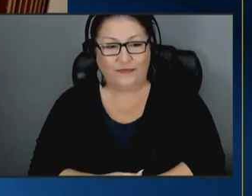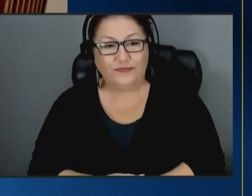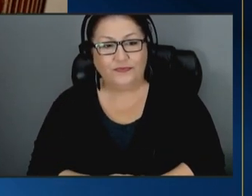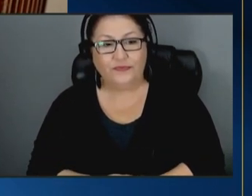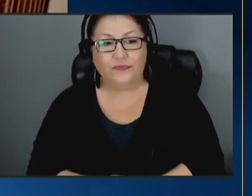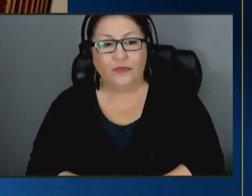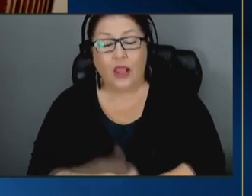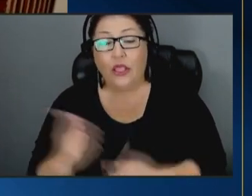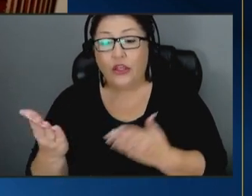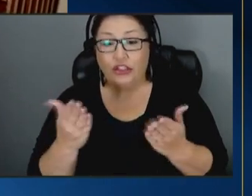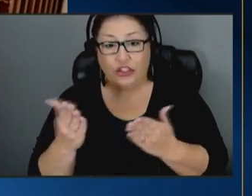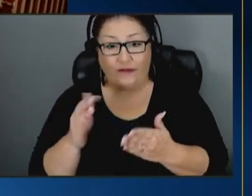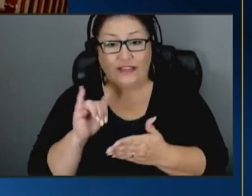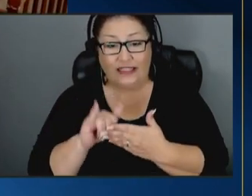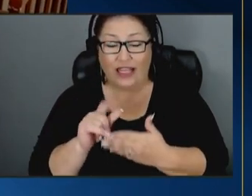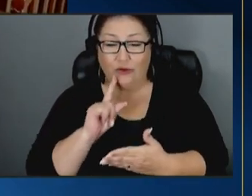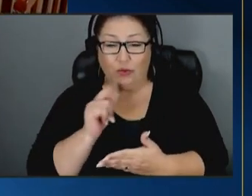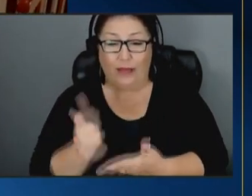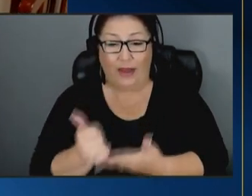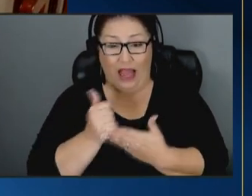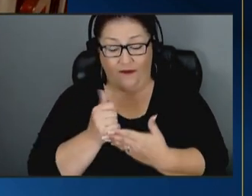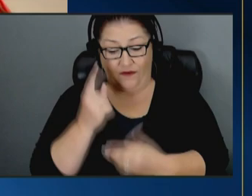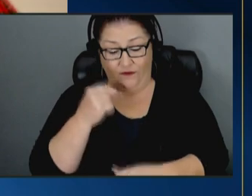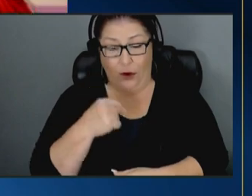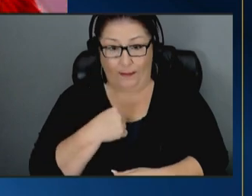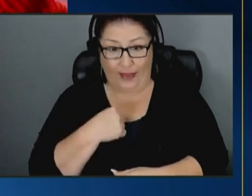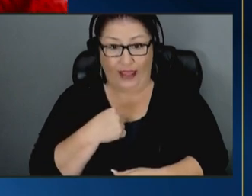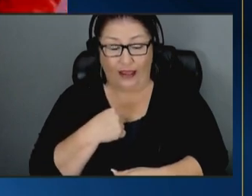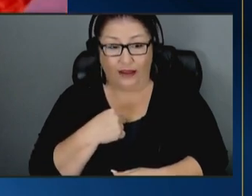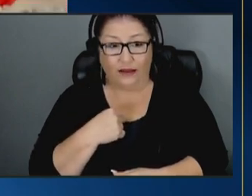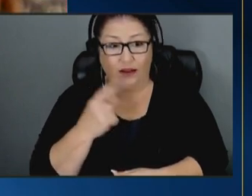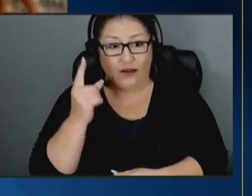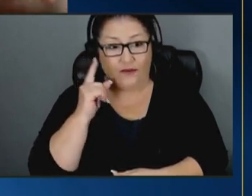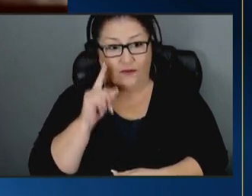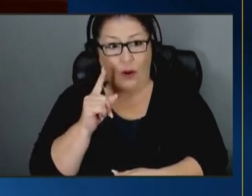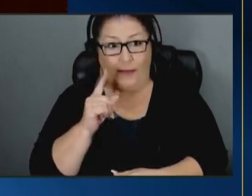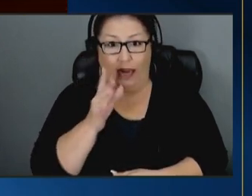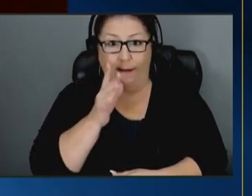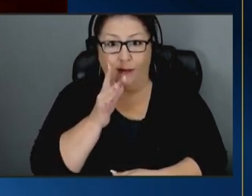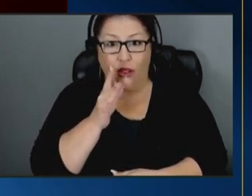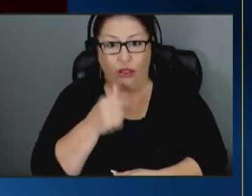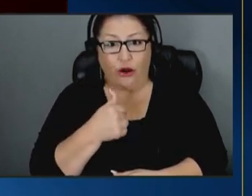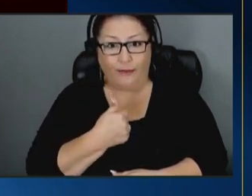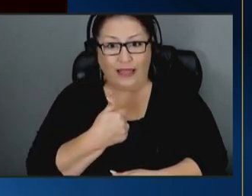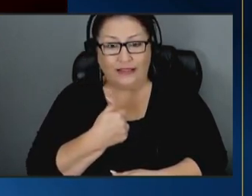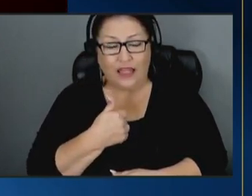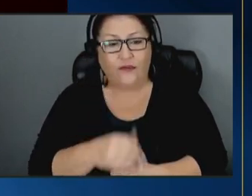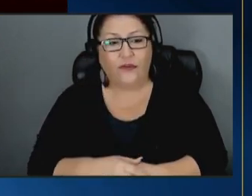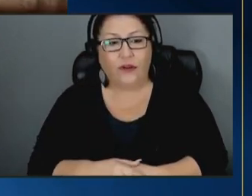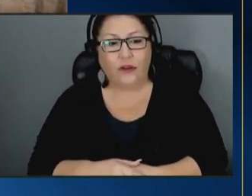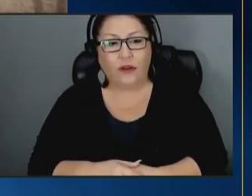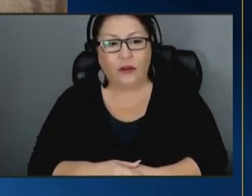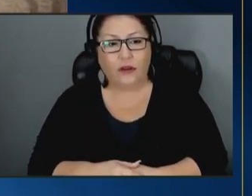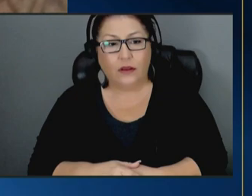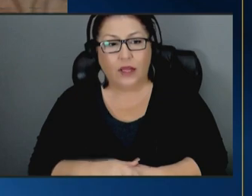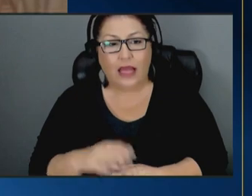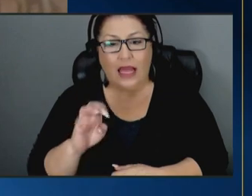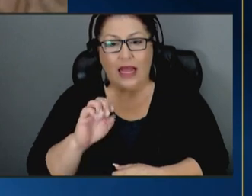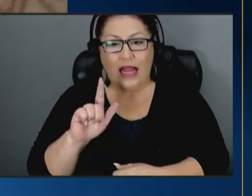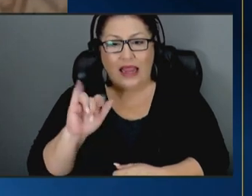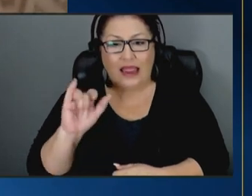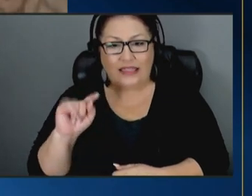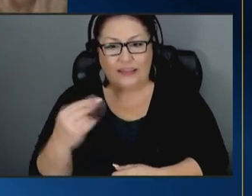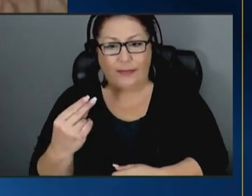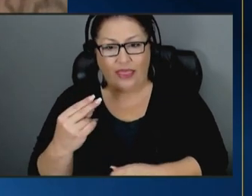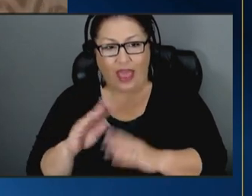services that has been helpful to me as far as being a mom was the maria elizabeth house me